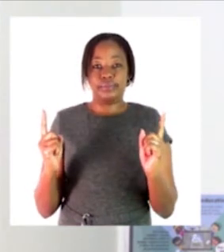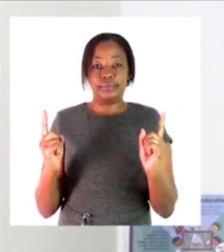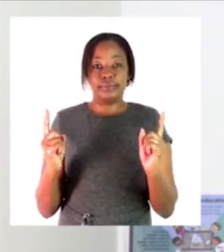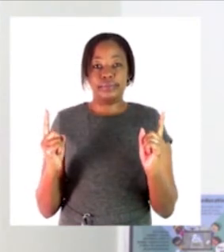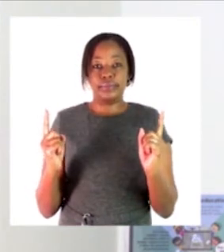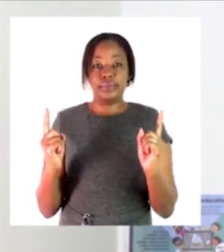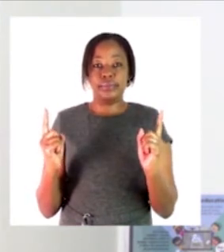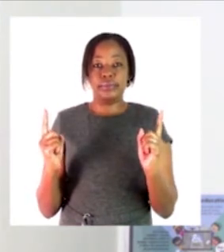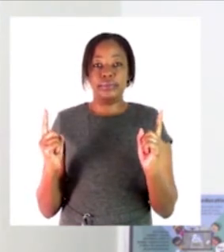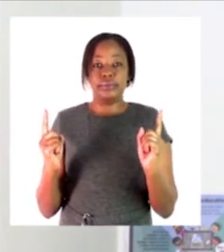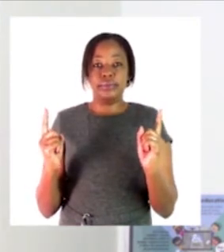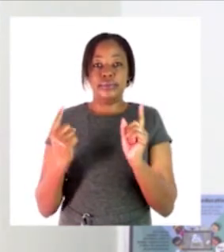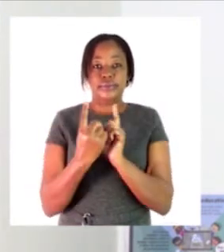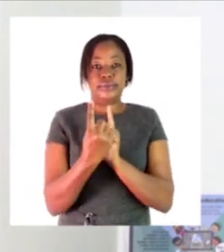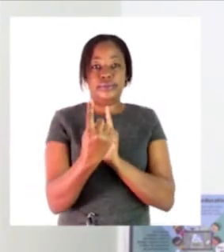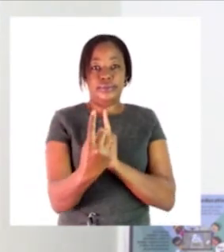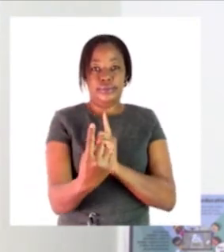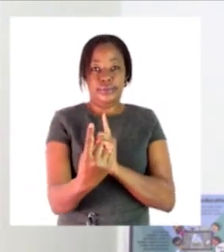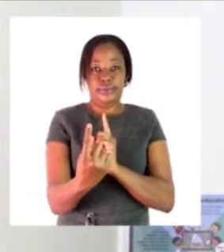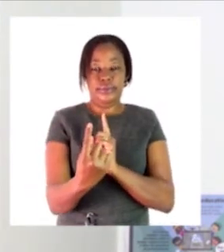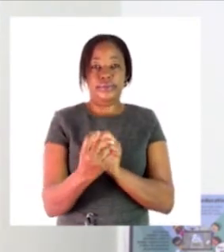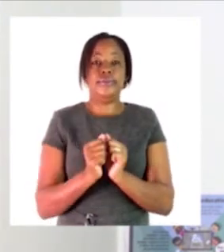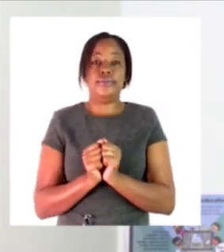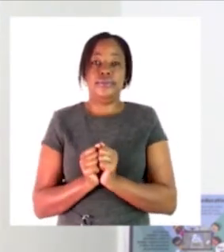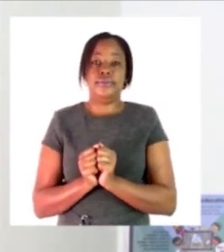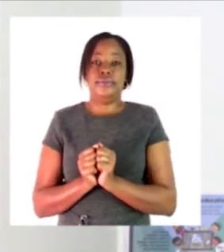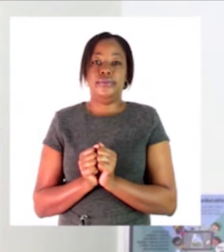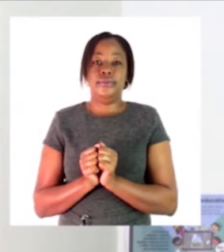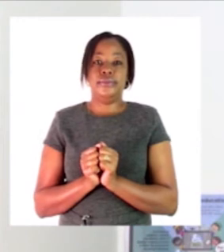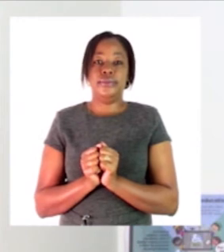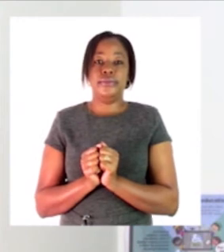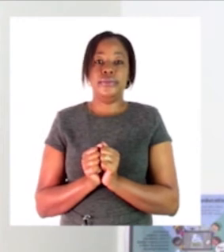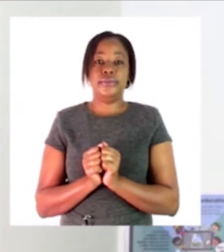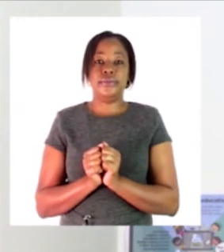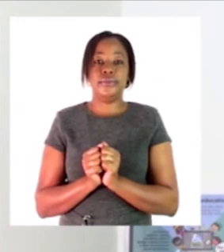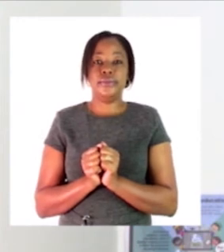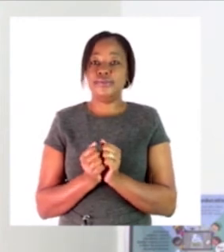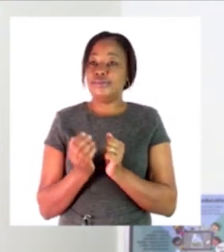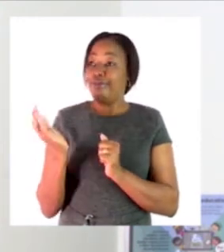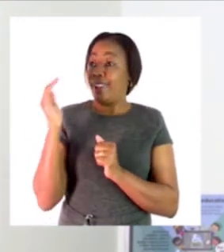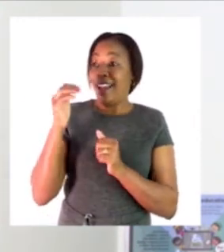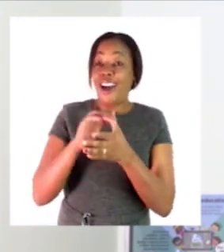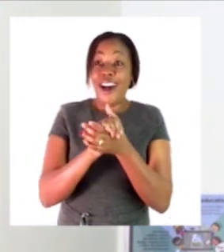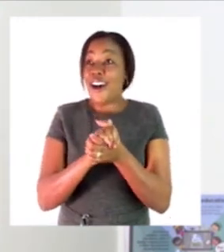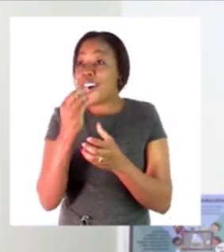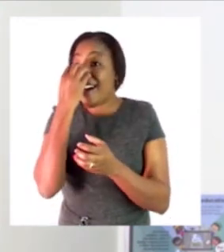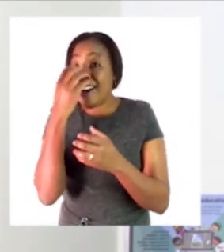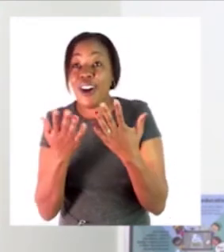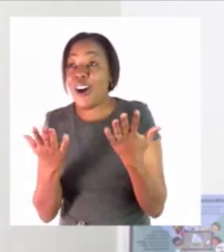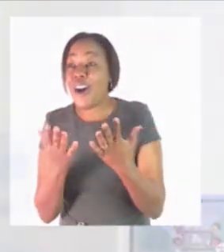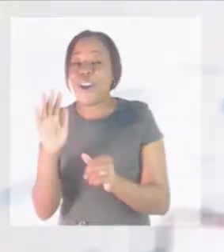apart from each other that is the safe distance now we are going to invite our friend zoshi goodbye